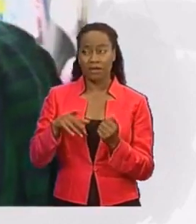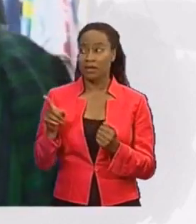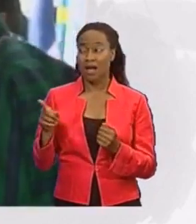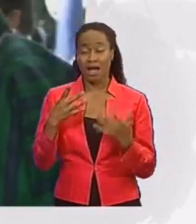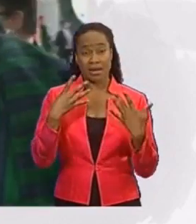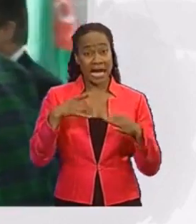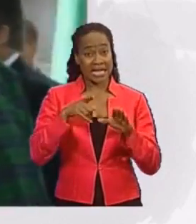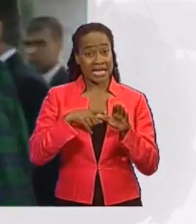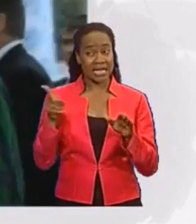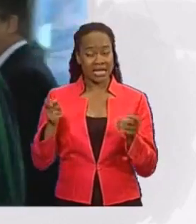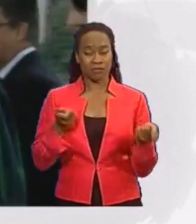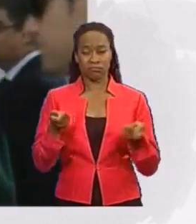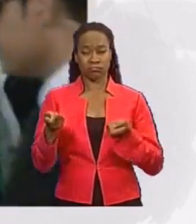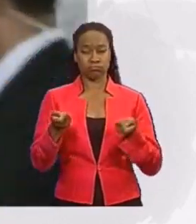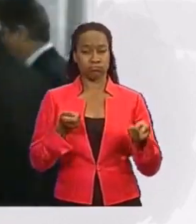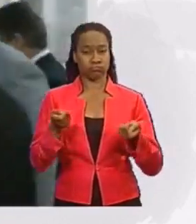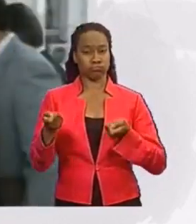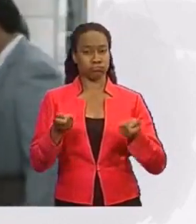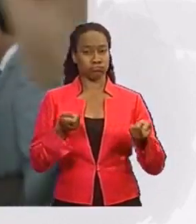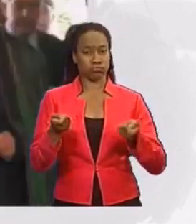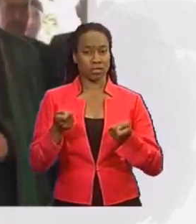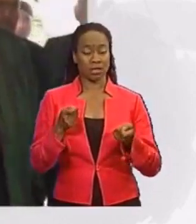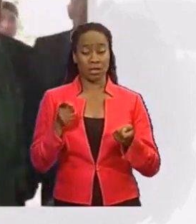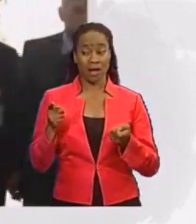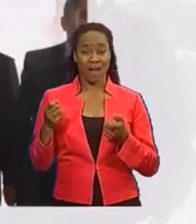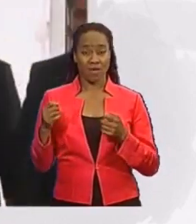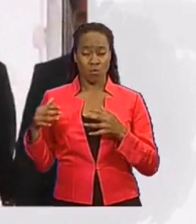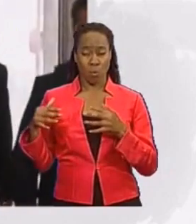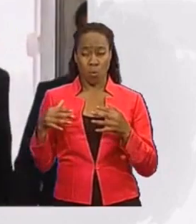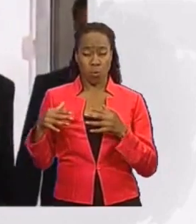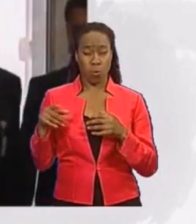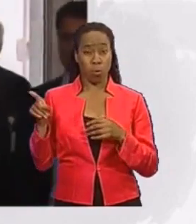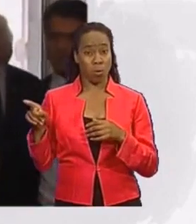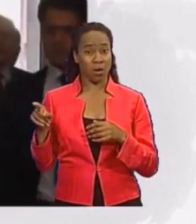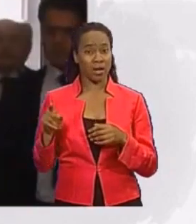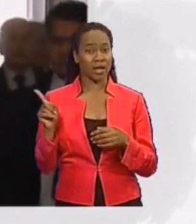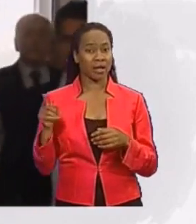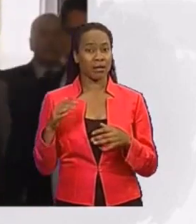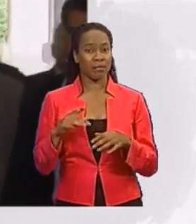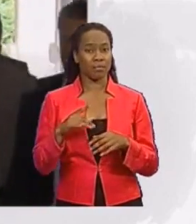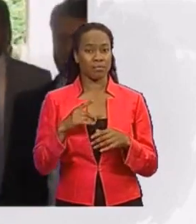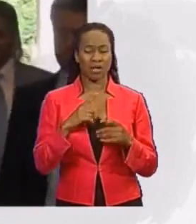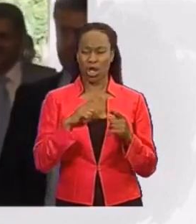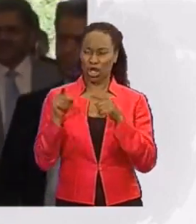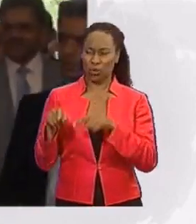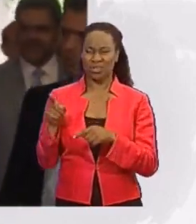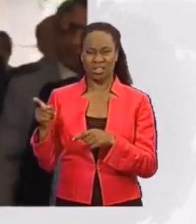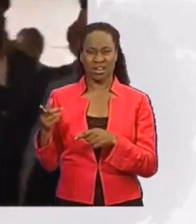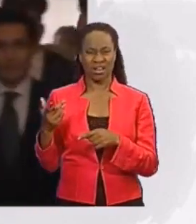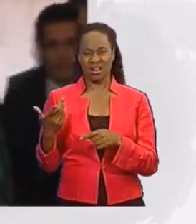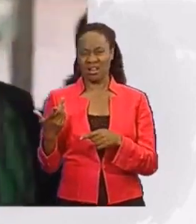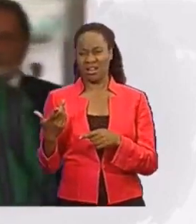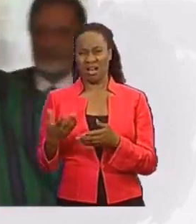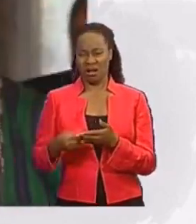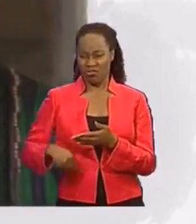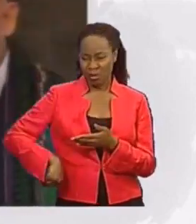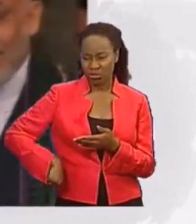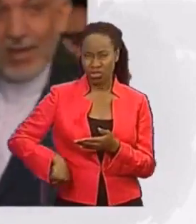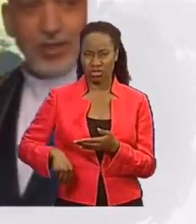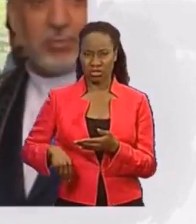nine years, the president of a nation at war, accused of presiding over incompetency, cronyism and corruption.